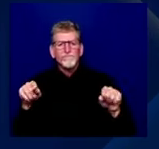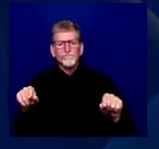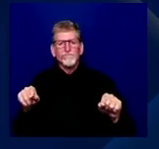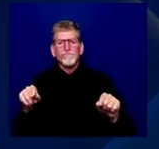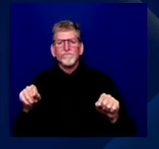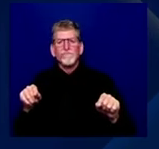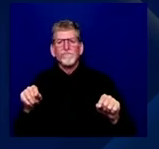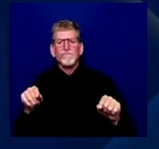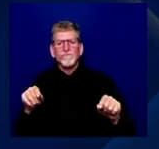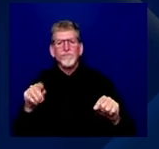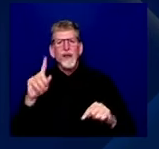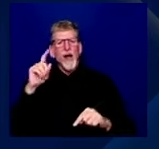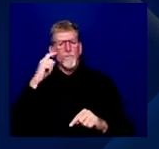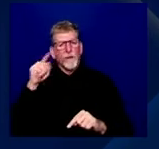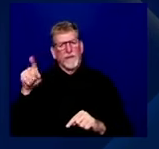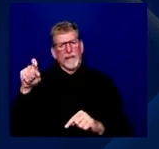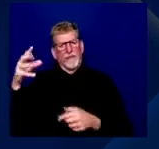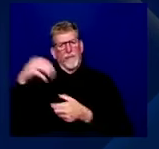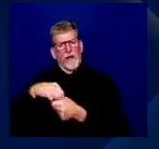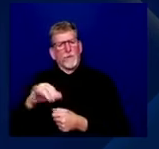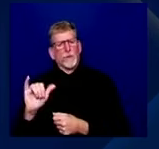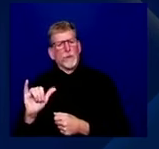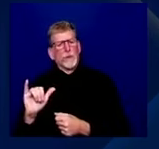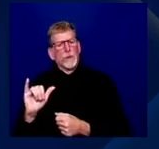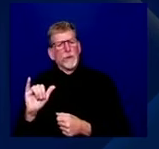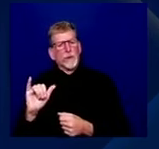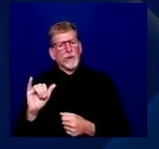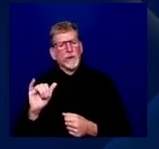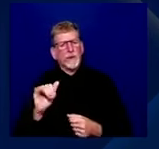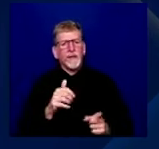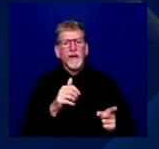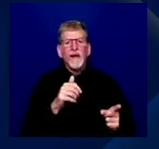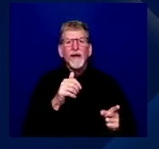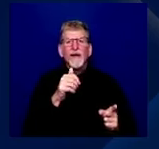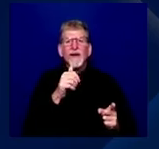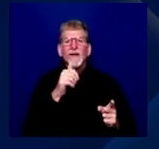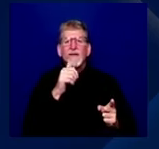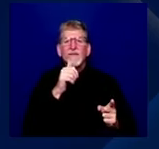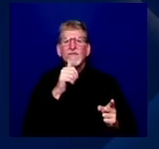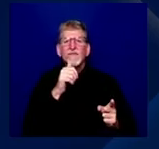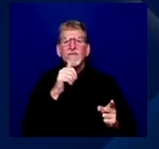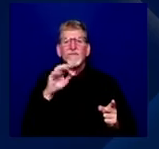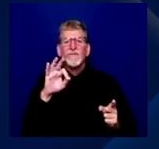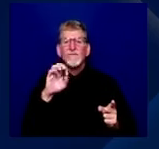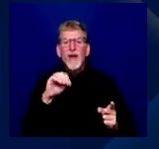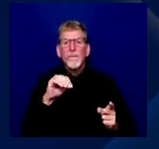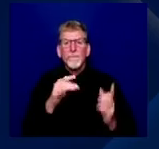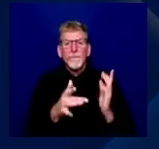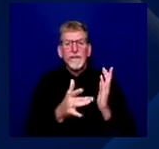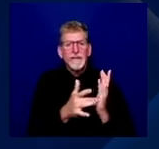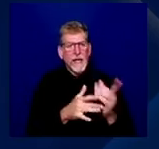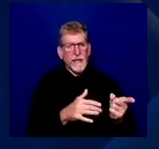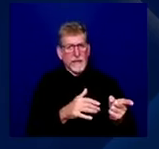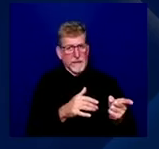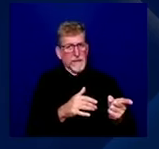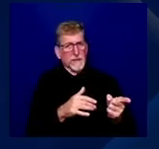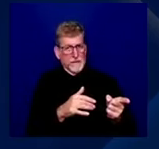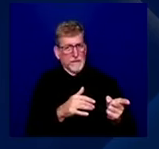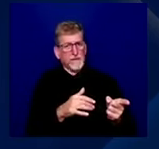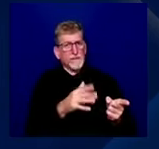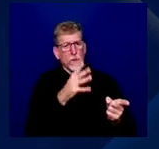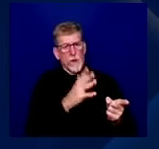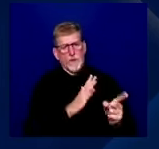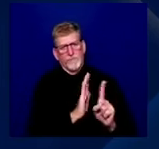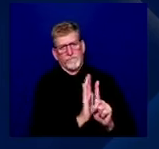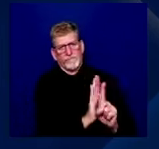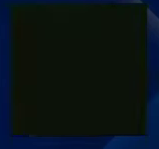tech that is technology around women and particularly women's health is a huge, huge opportunity. It's just starting to get